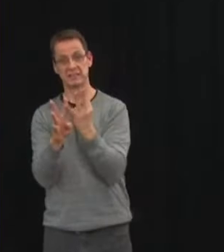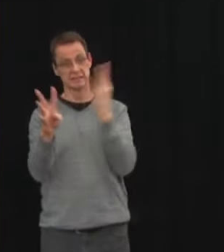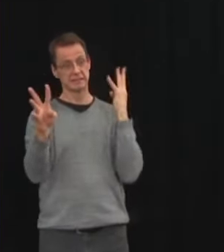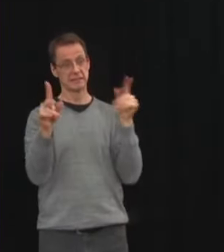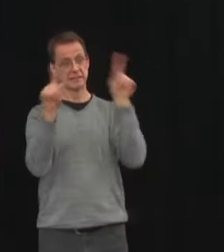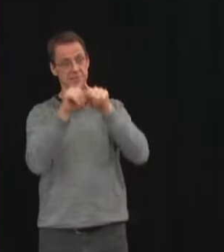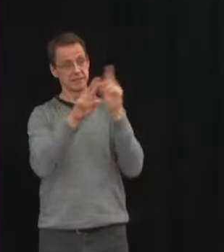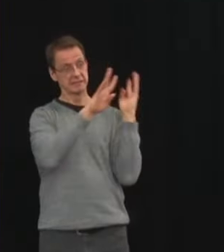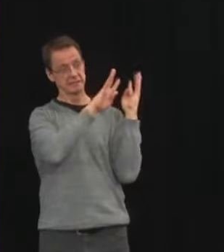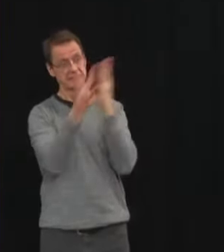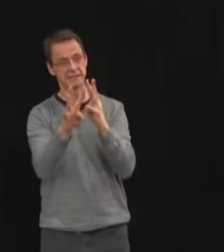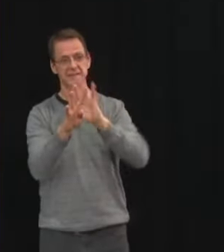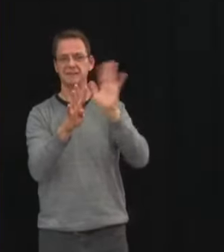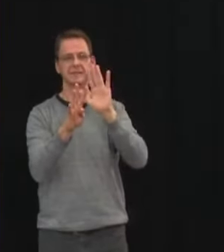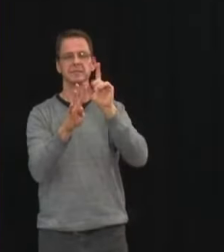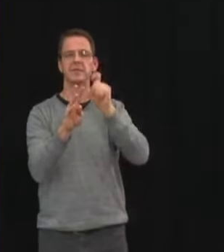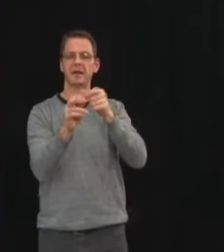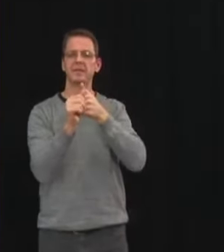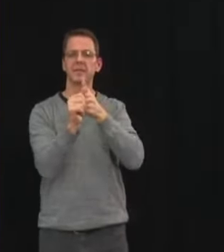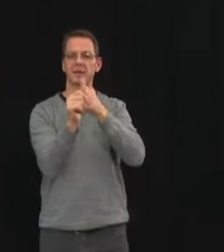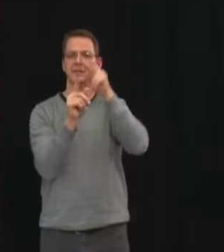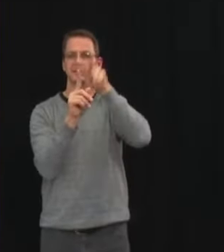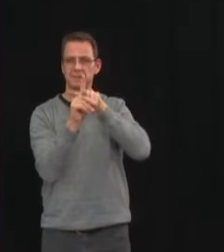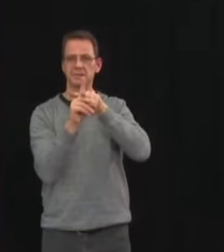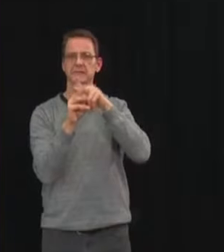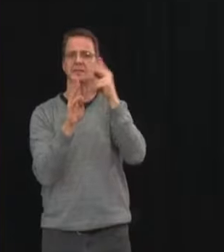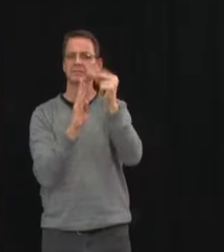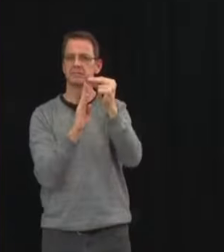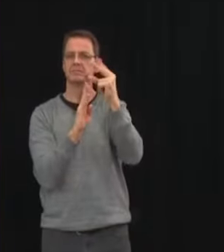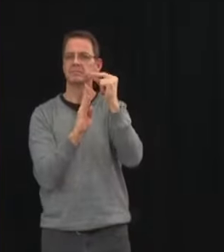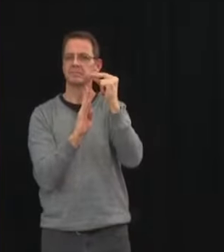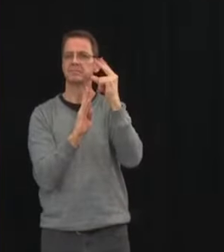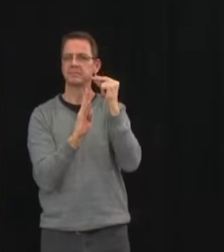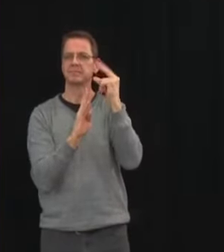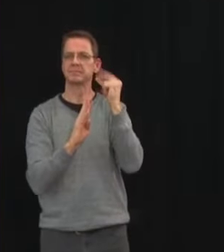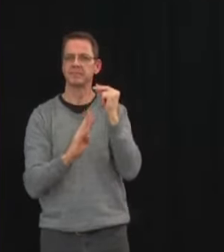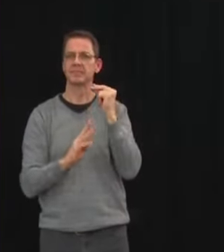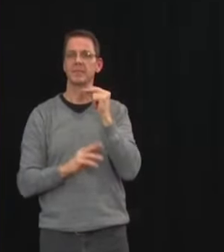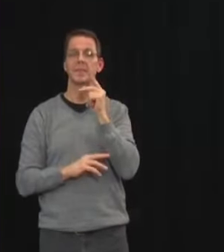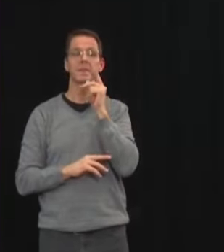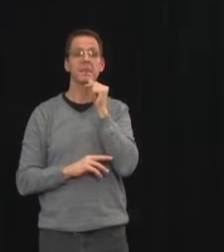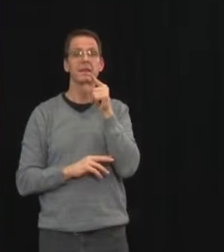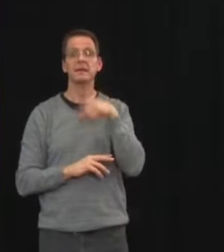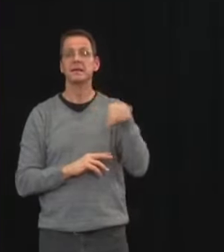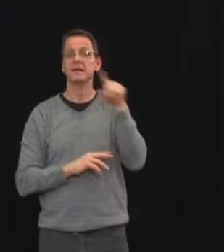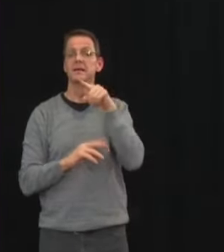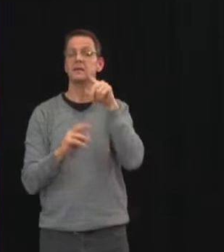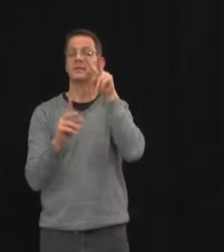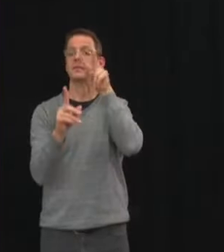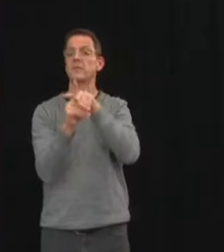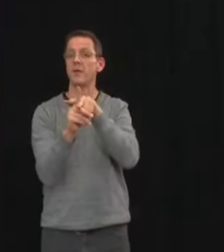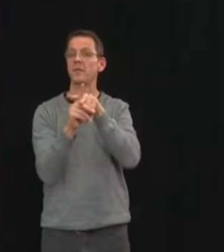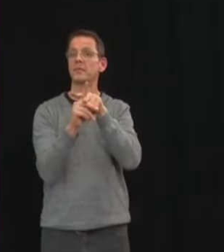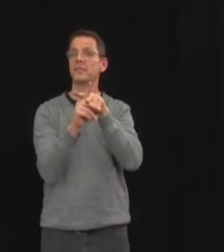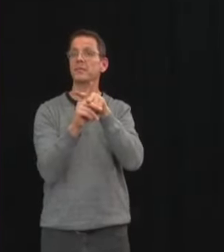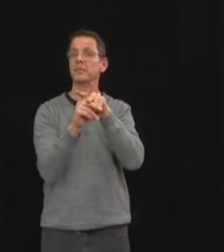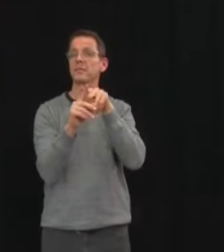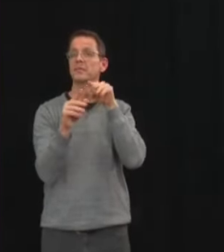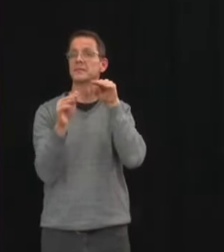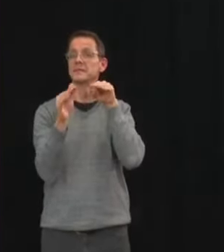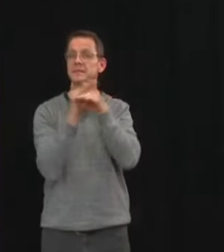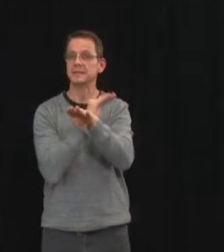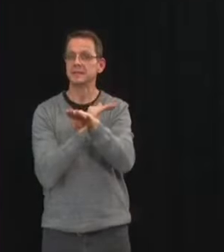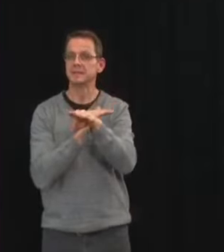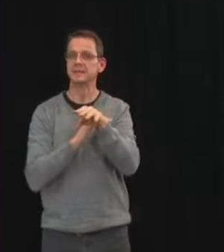the coming days to continue to follow physical distancing guidelines. Also, if you are comfortable going into your appointment